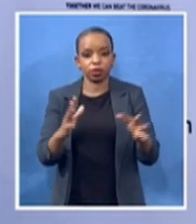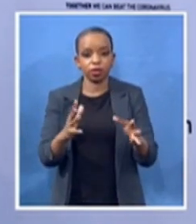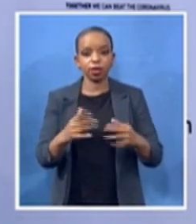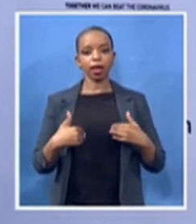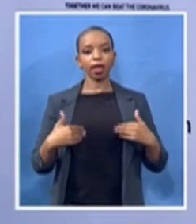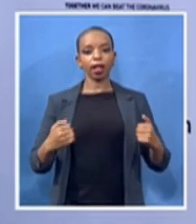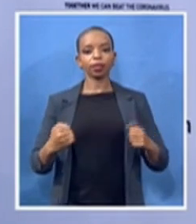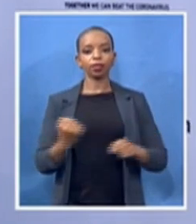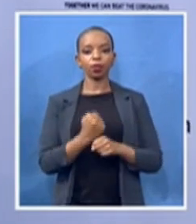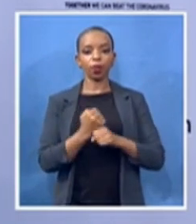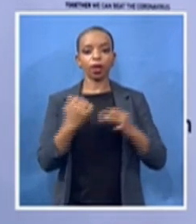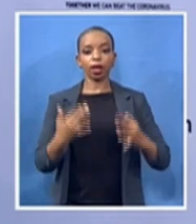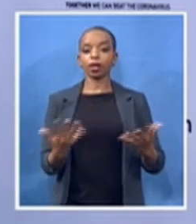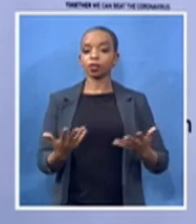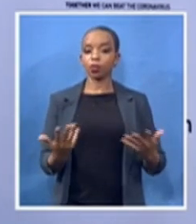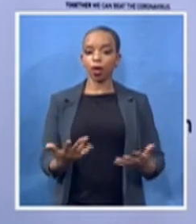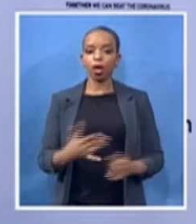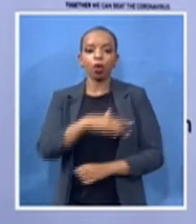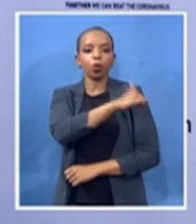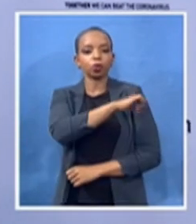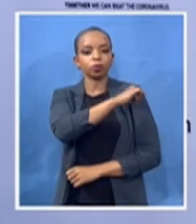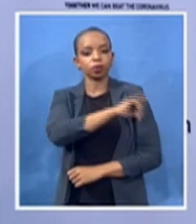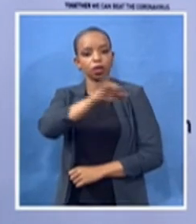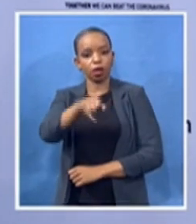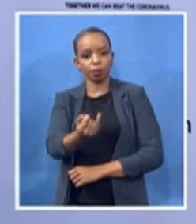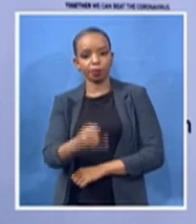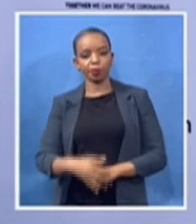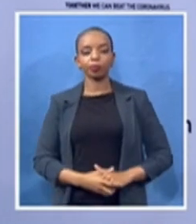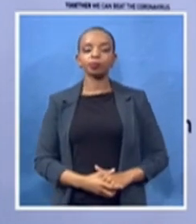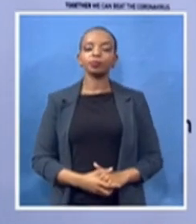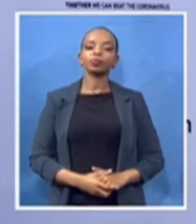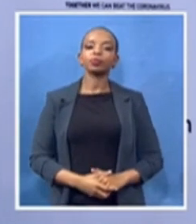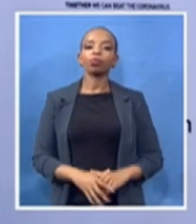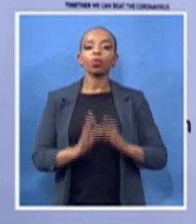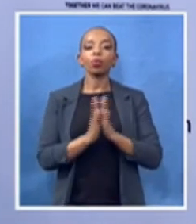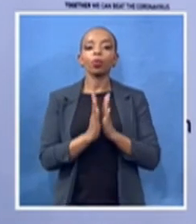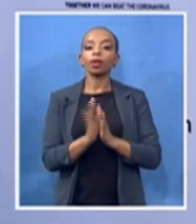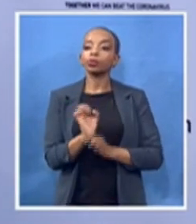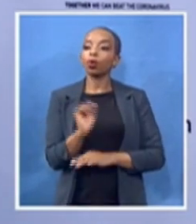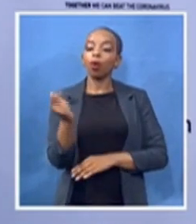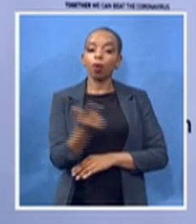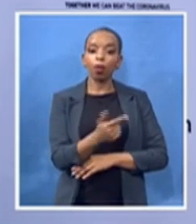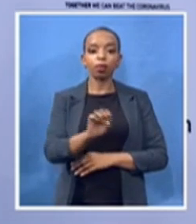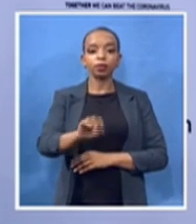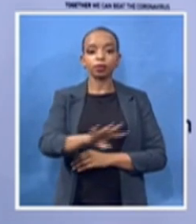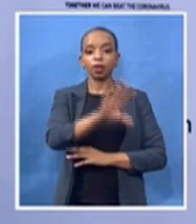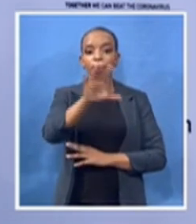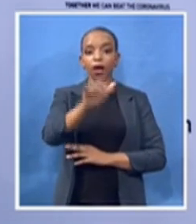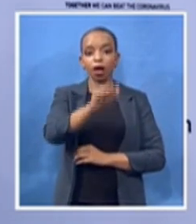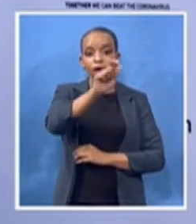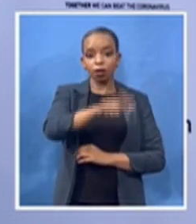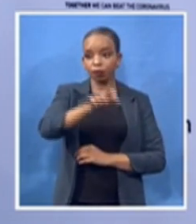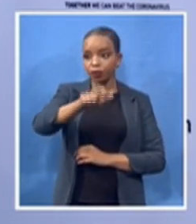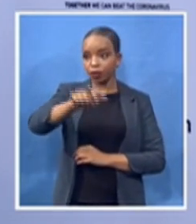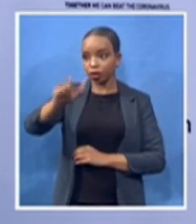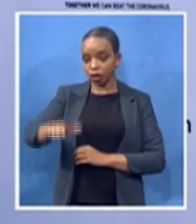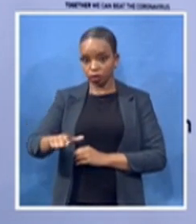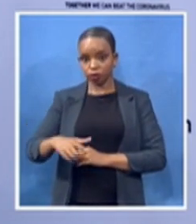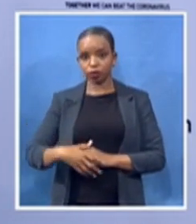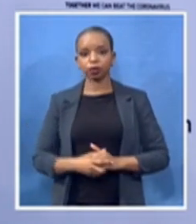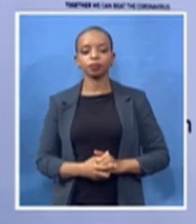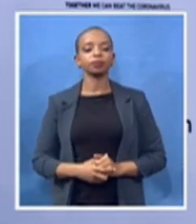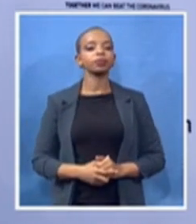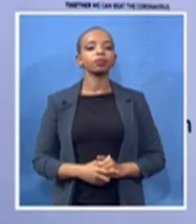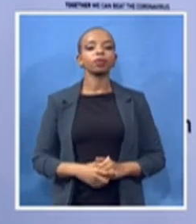we ask all south africans people of the african coordinate the world to join us